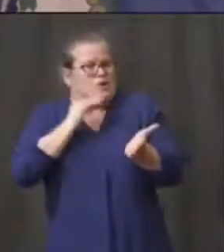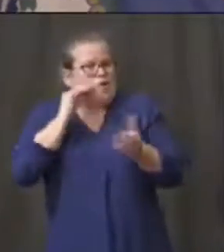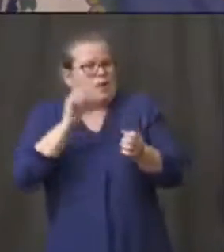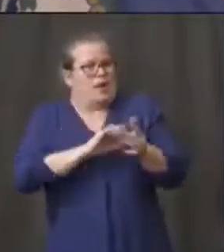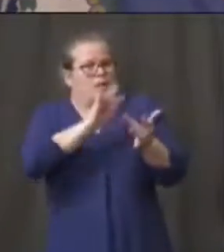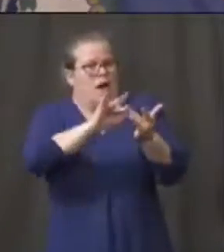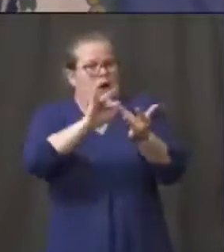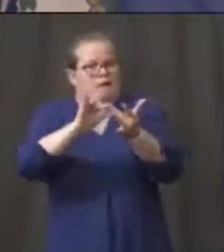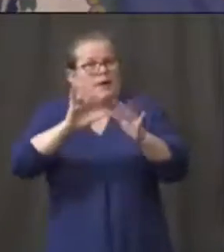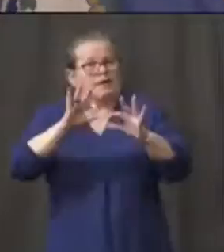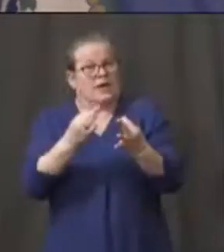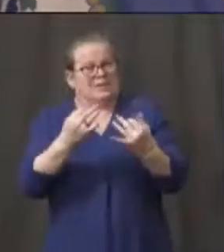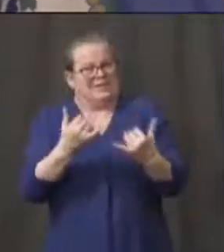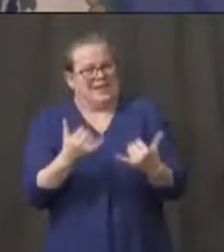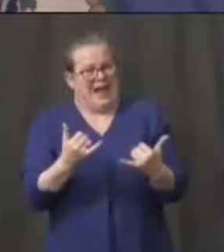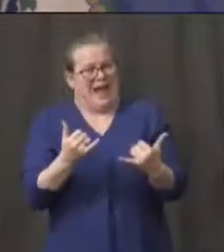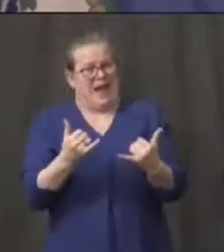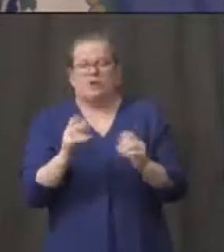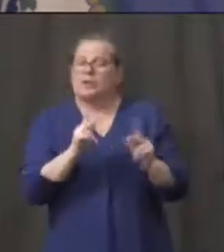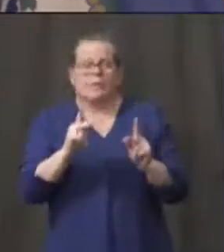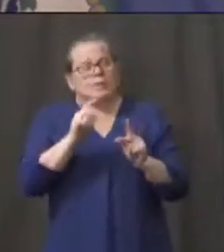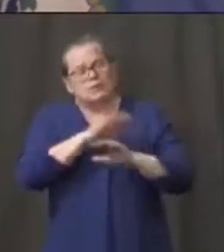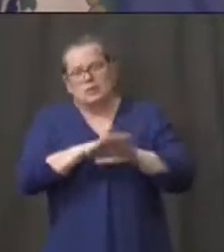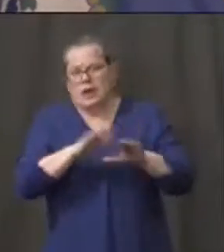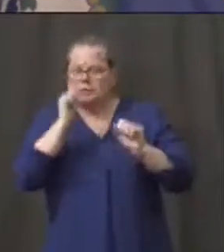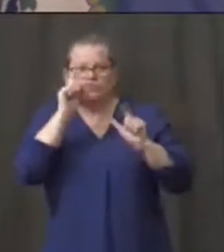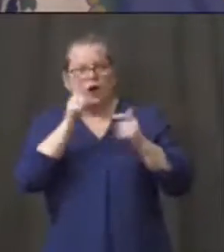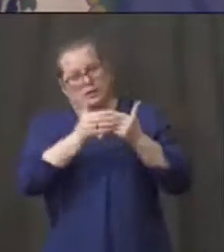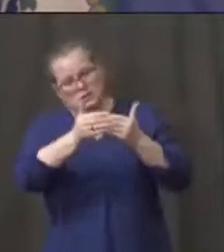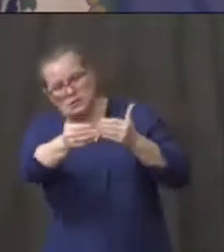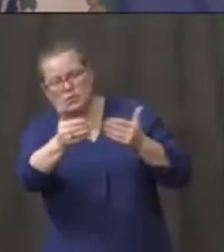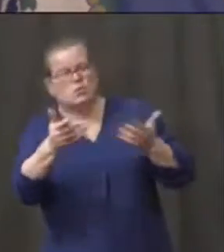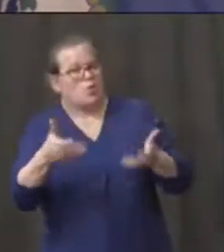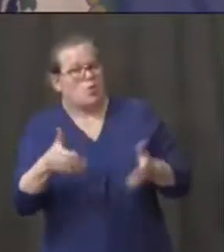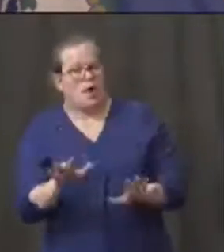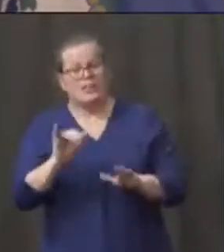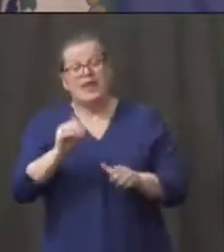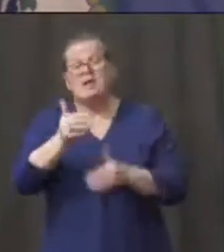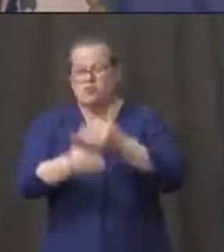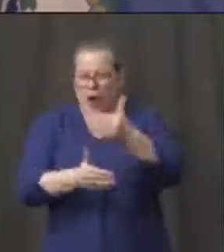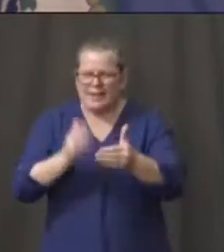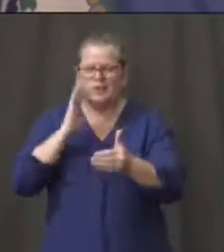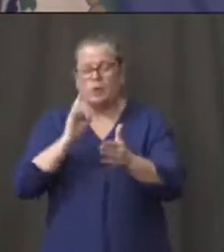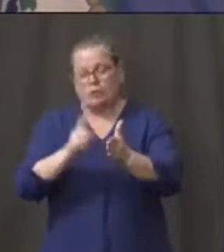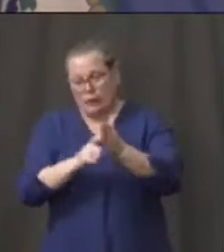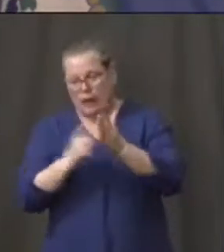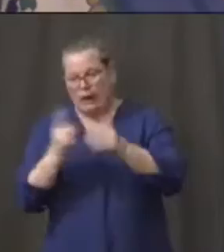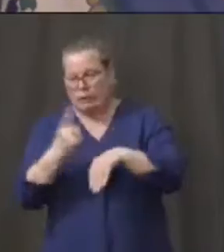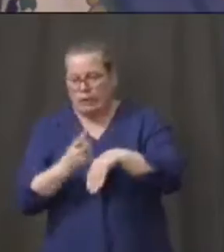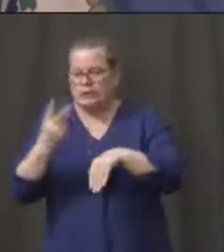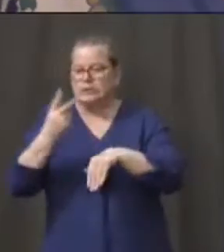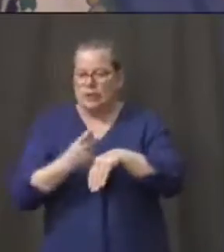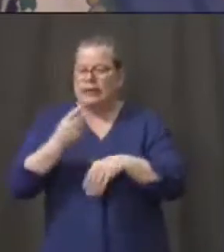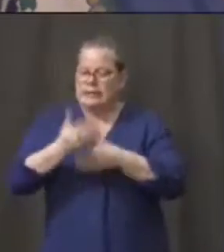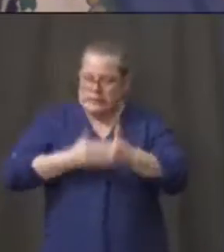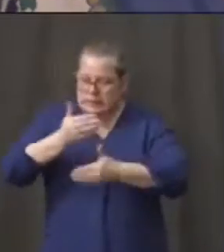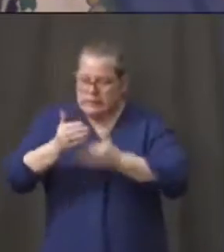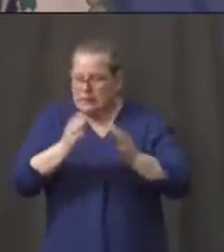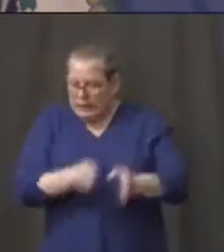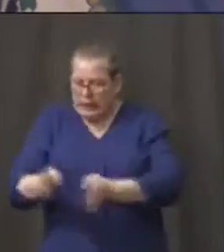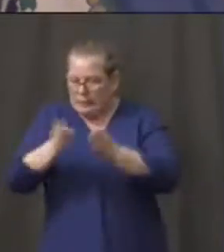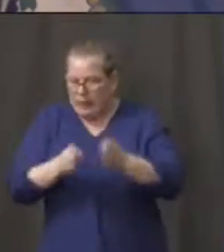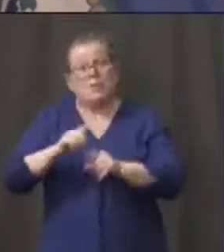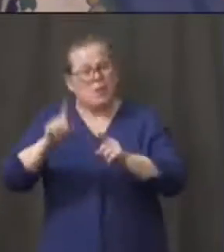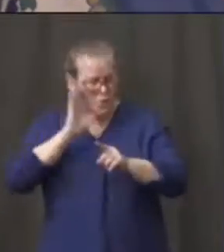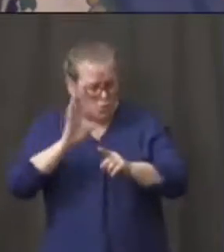so that nobody is surprised going forward. And that process is going to take another day or so. But we're going to get all that information out to each and every